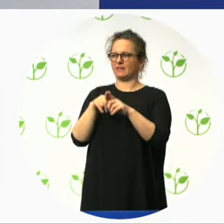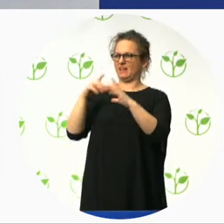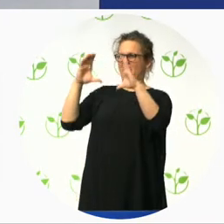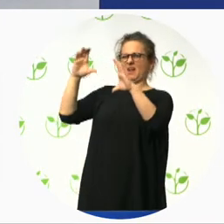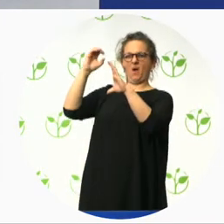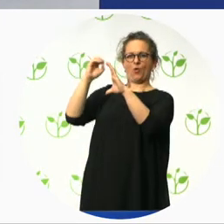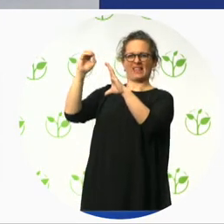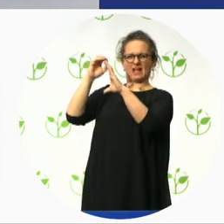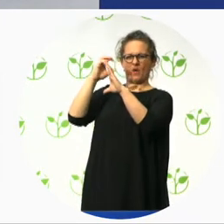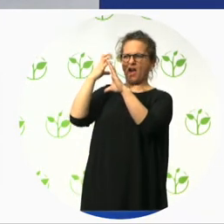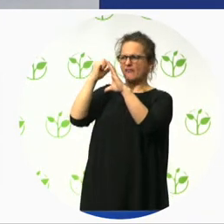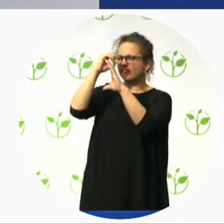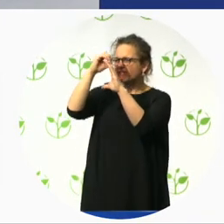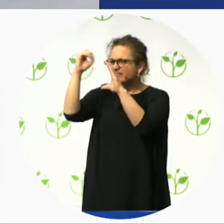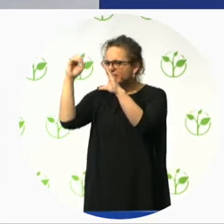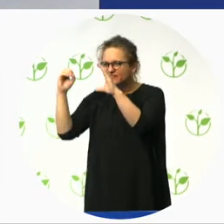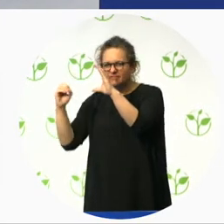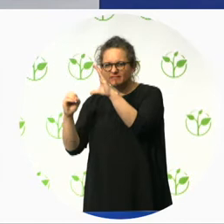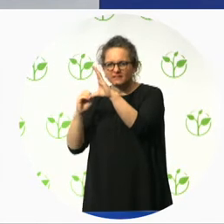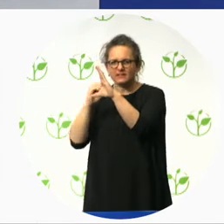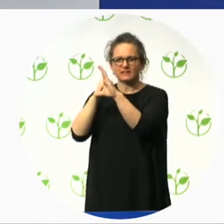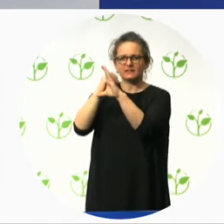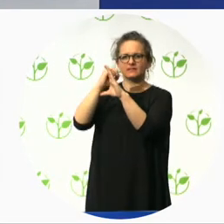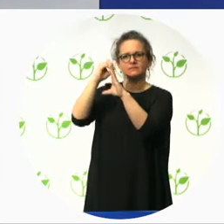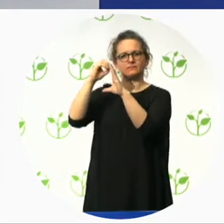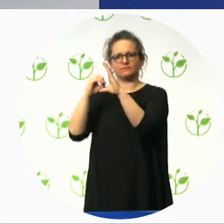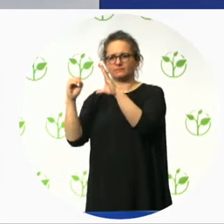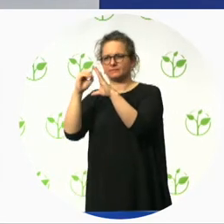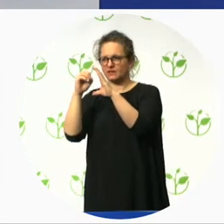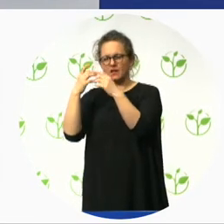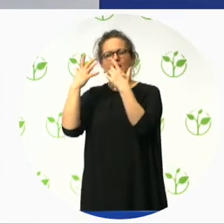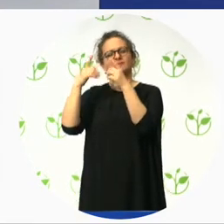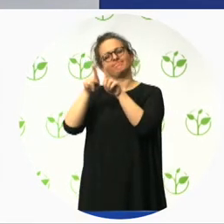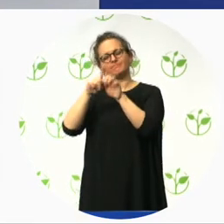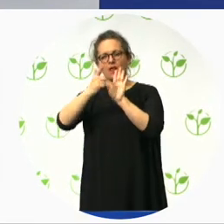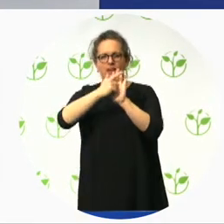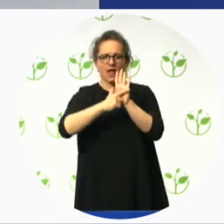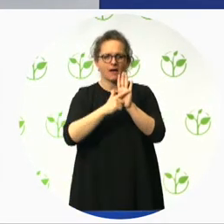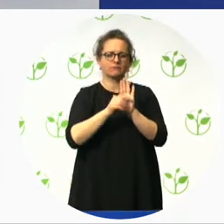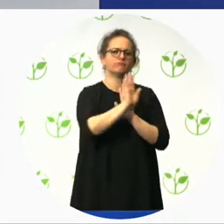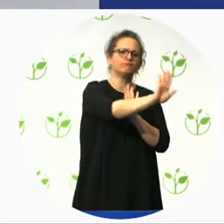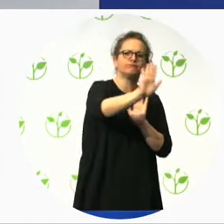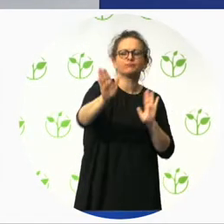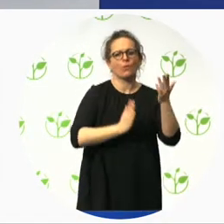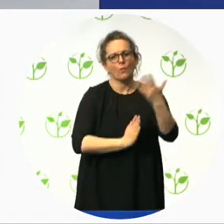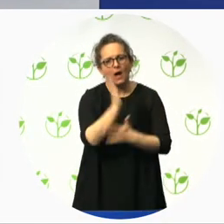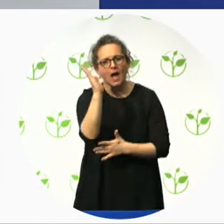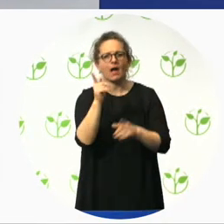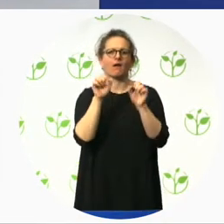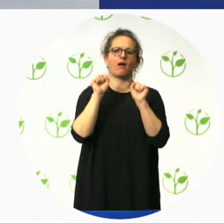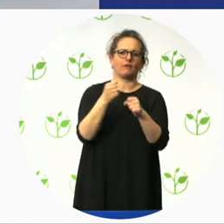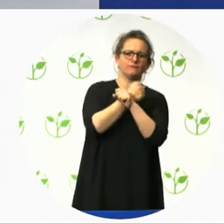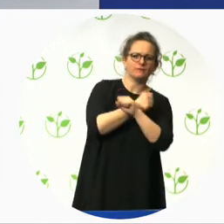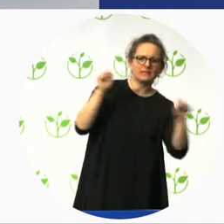Freedoms. And Canada, as mentioned by our chairperson, is in the process of establishing a federal disabilities act. So they've just completed